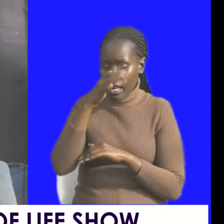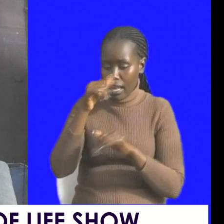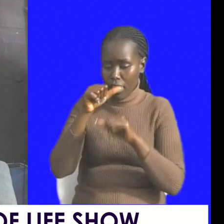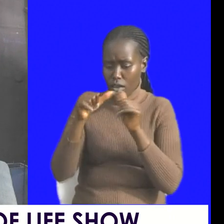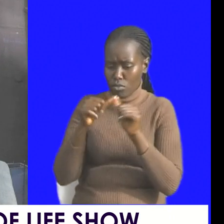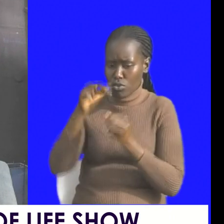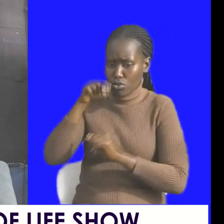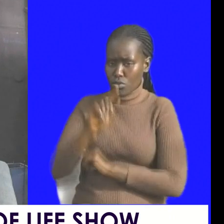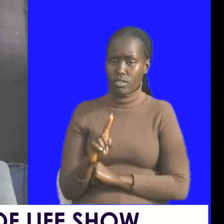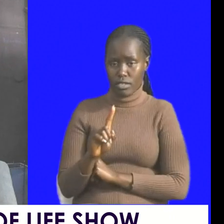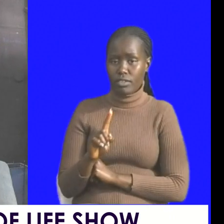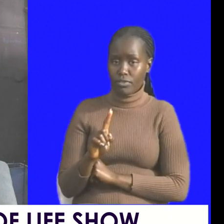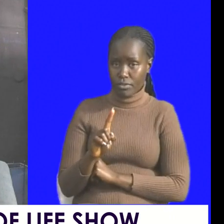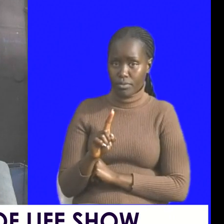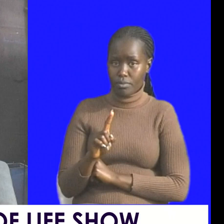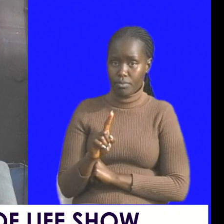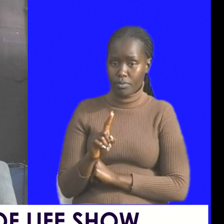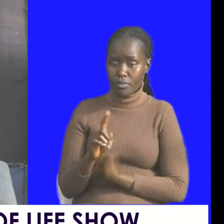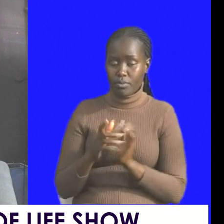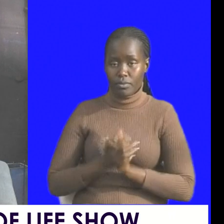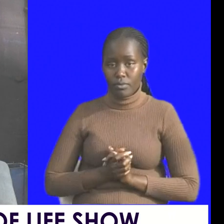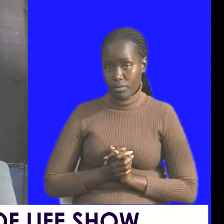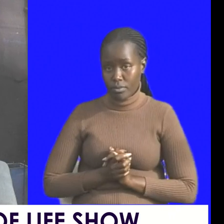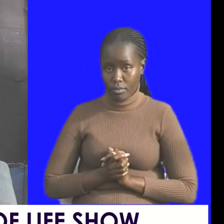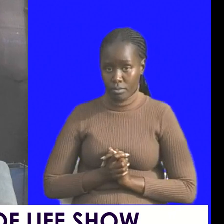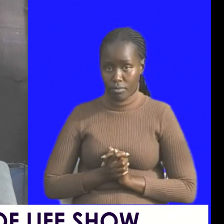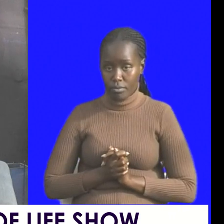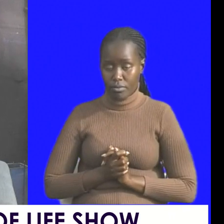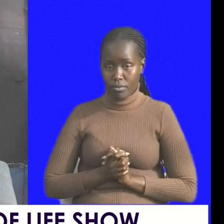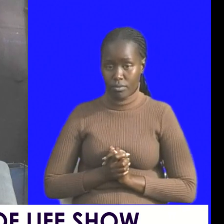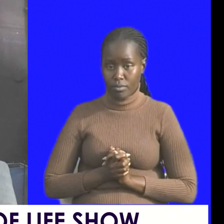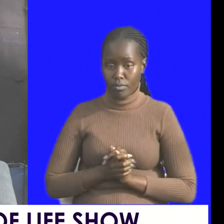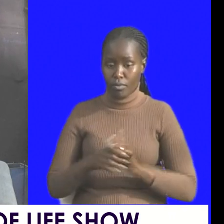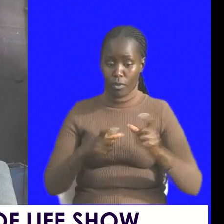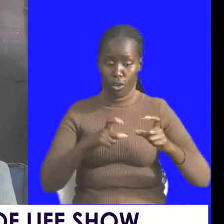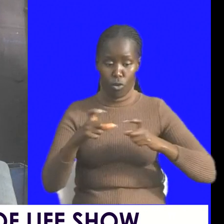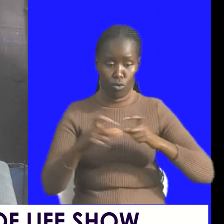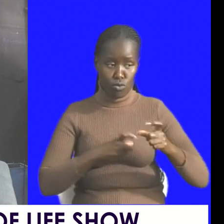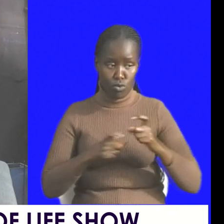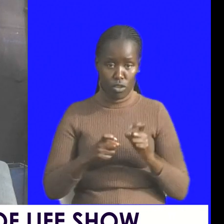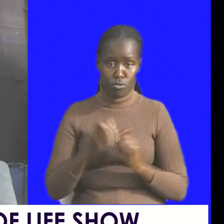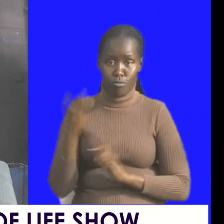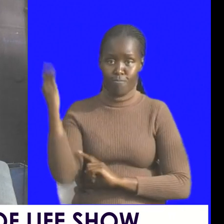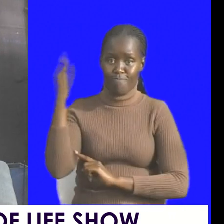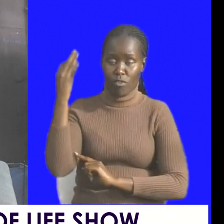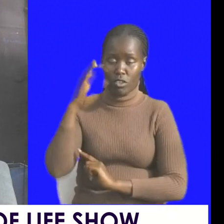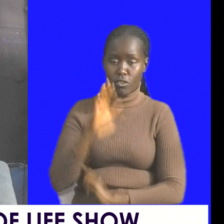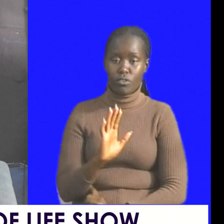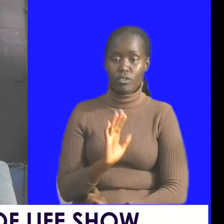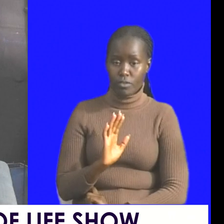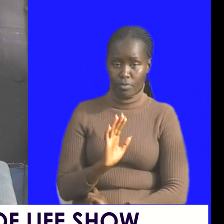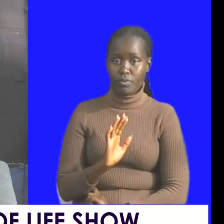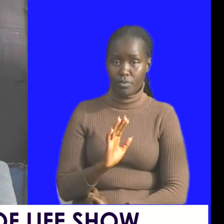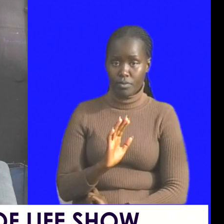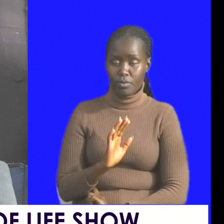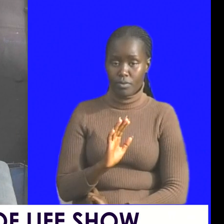demystify deception demystify controllers of your destiny demystify